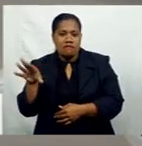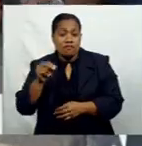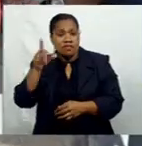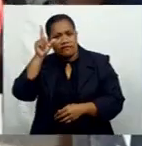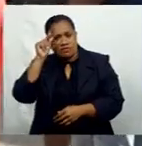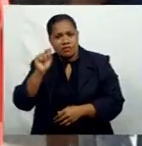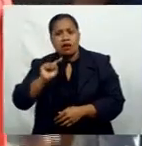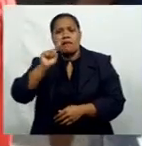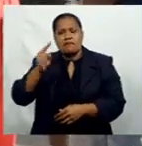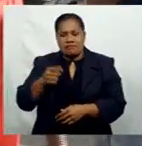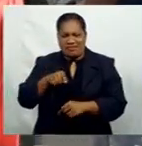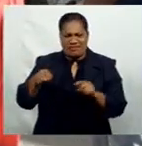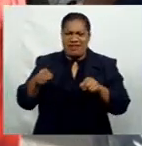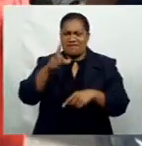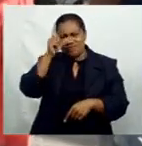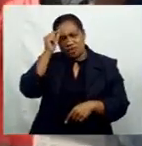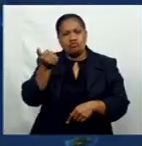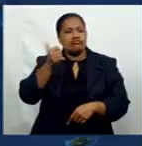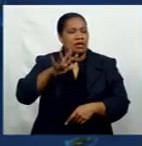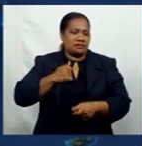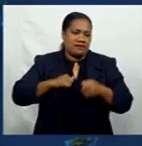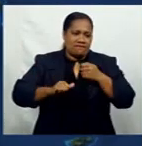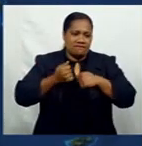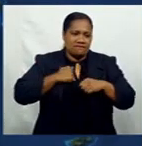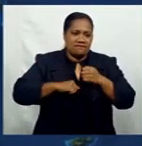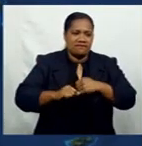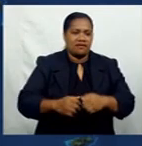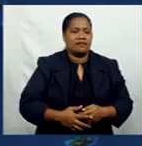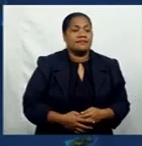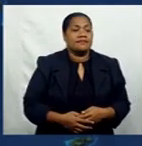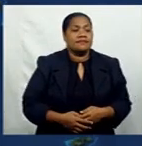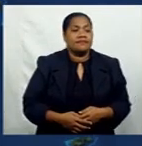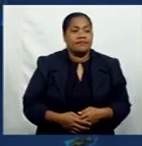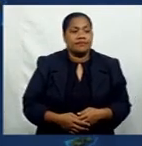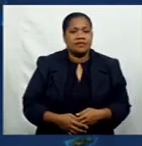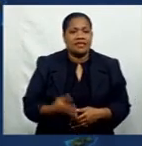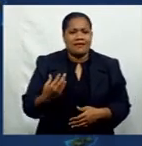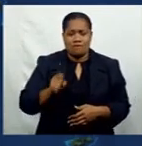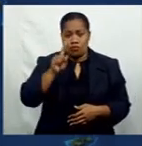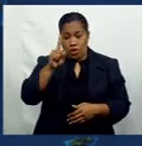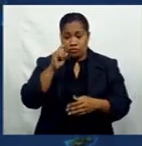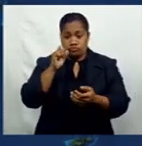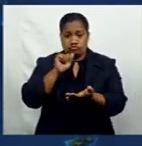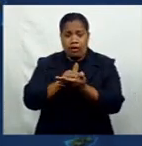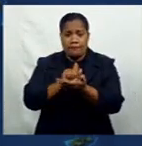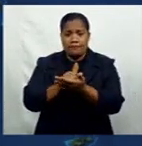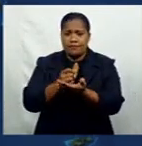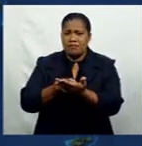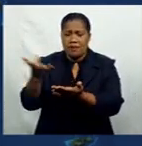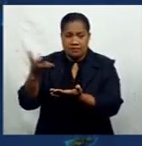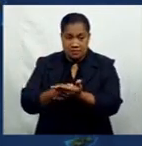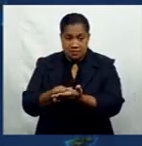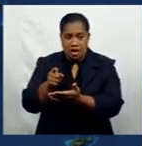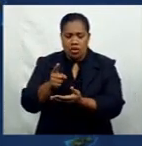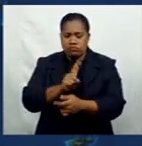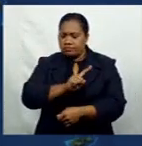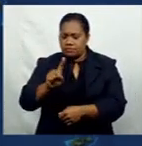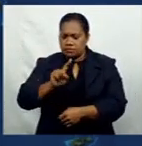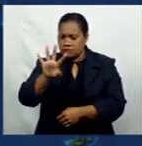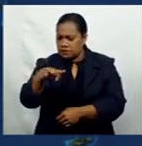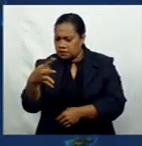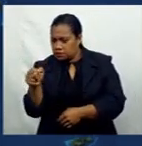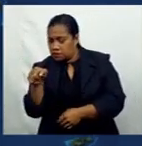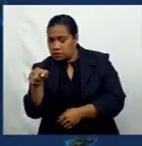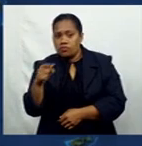already suffering. 31 shops and M-Pesa agents were inspected, whereby we